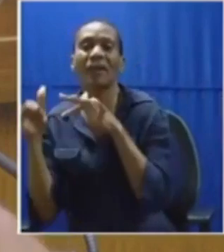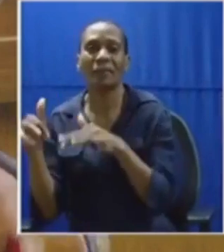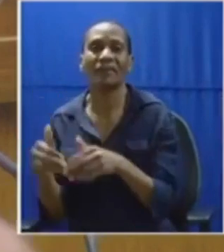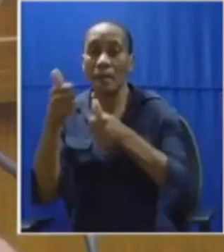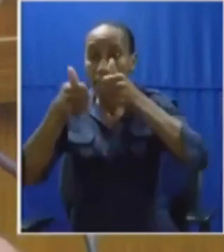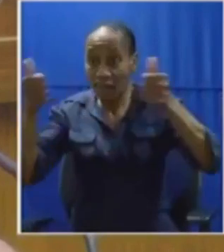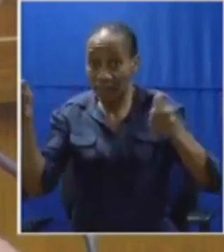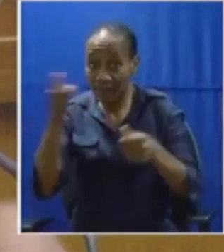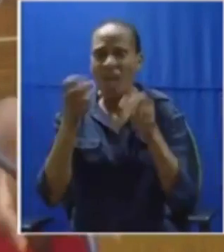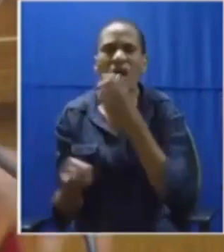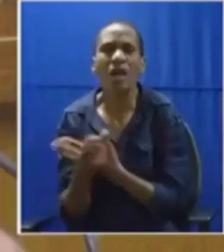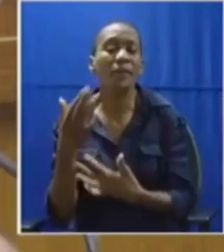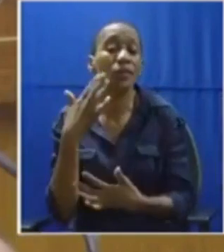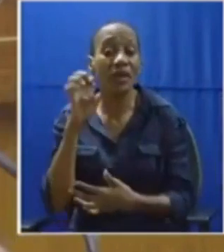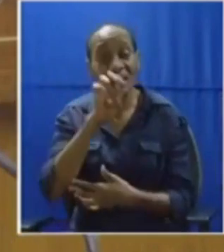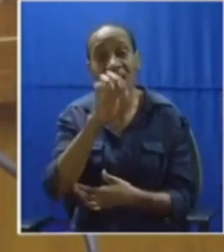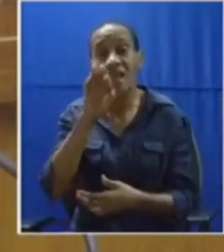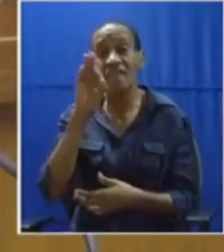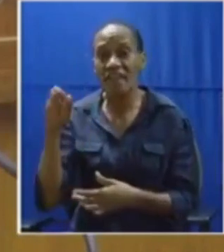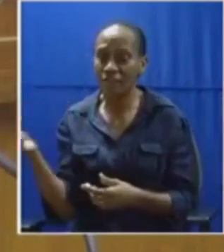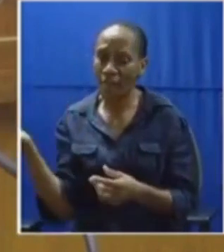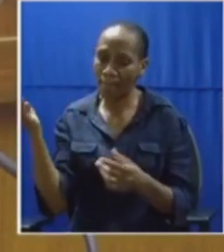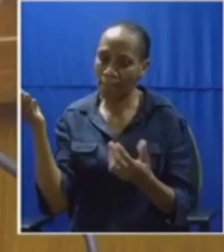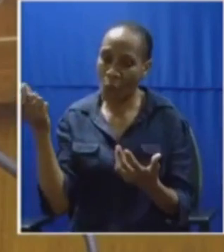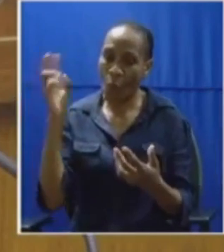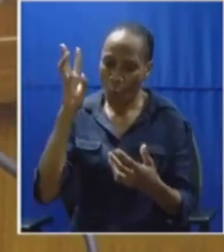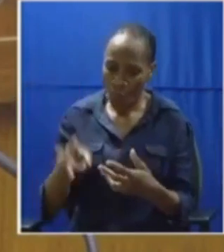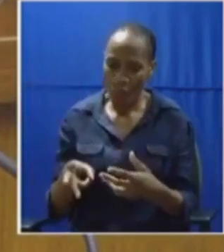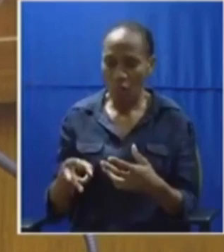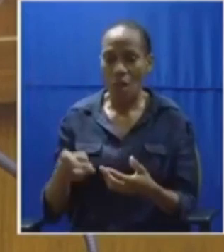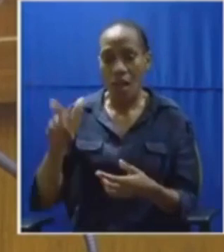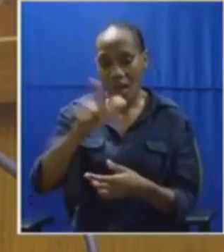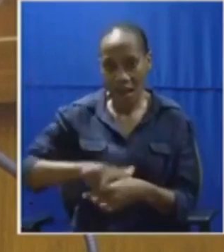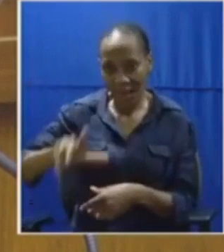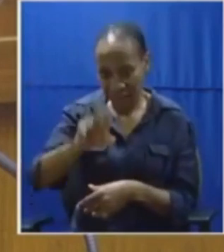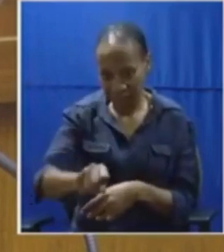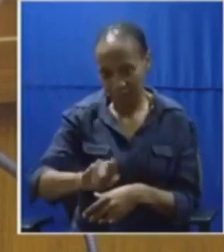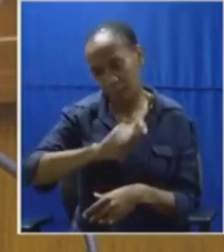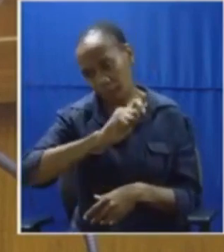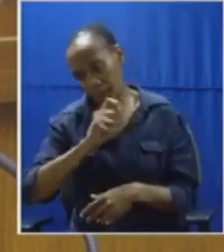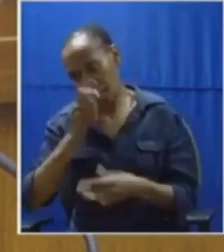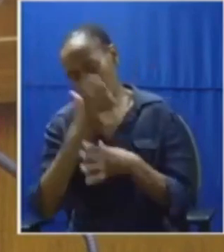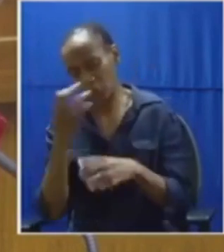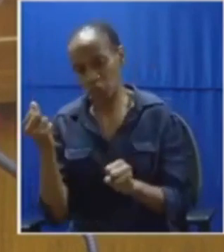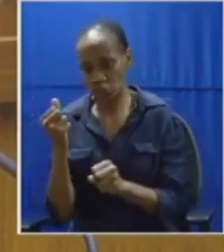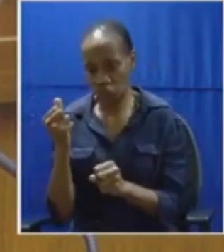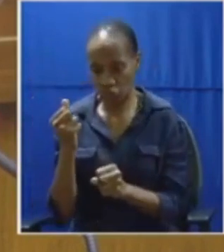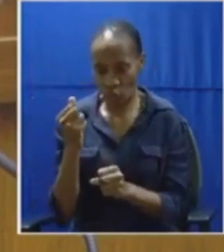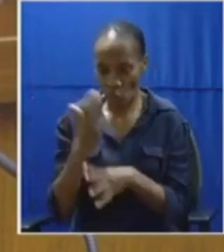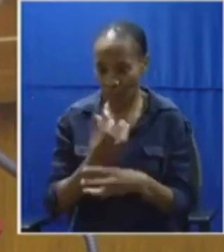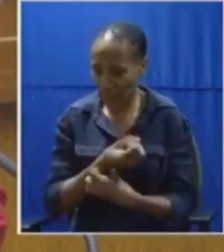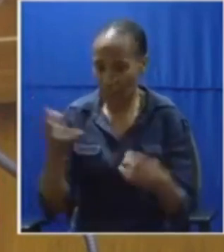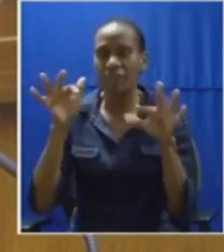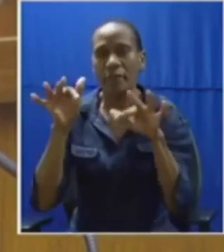under the government of the eff which is going to expropriate land and give jobs to our people